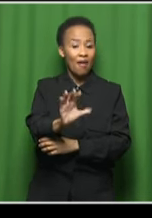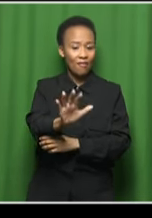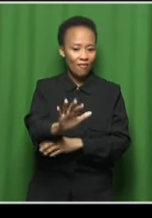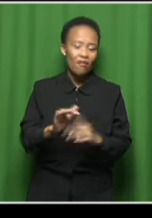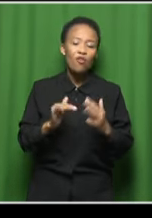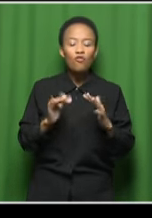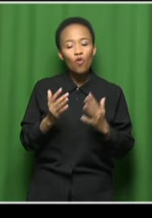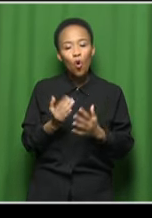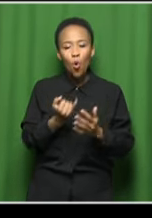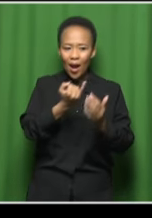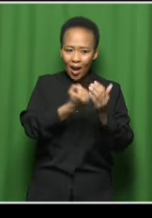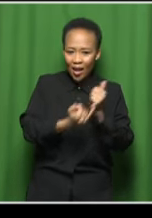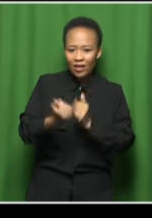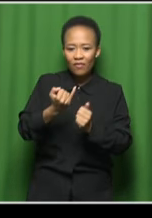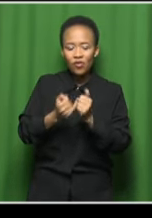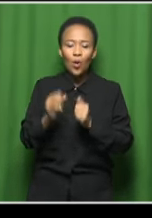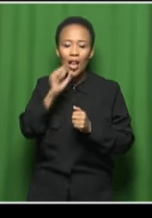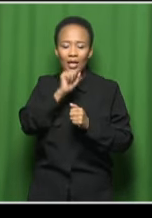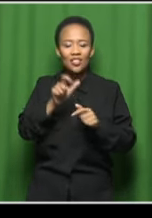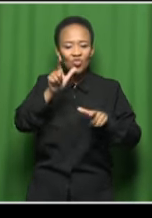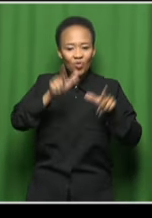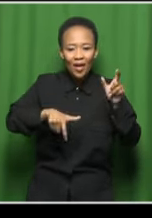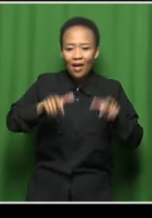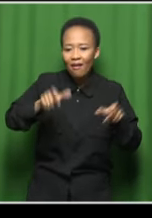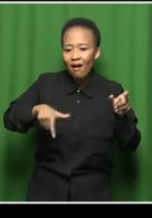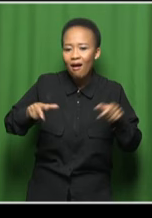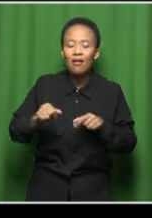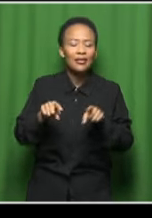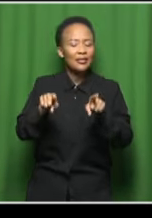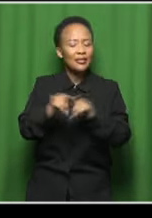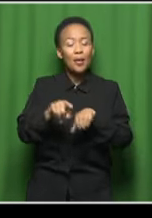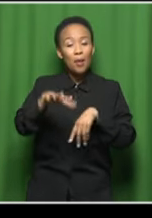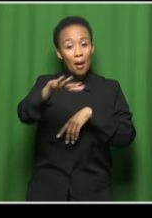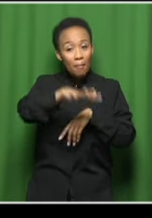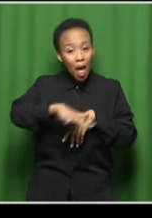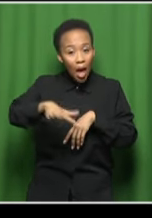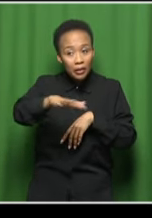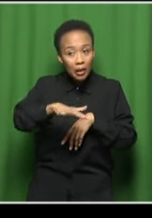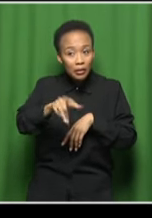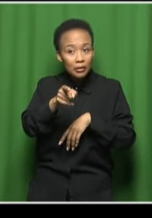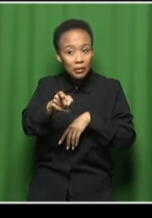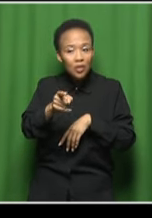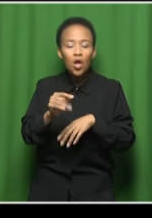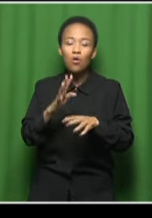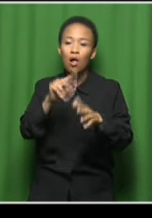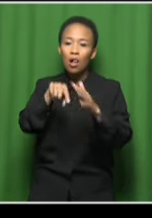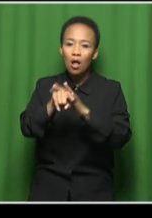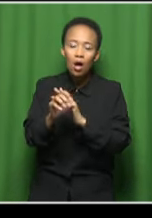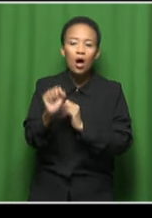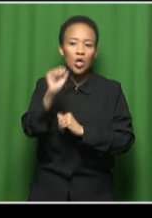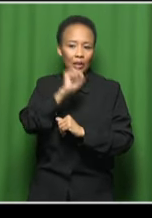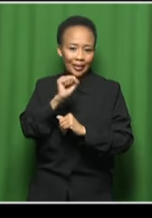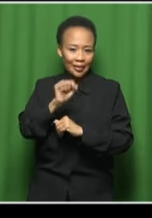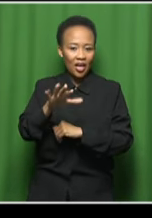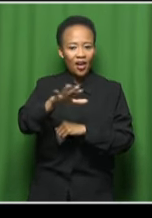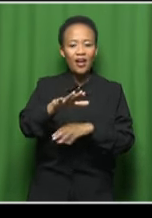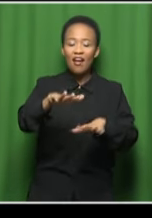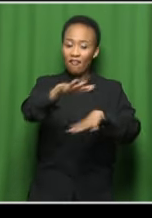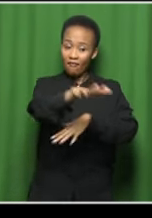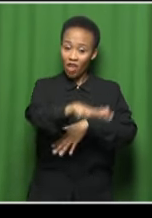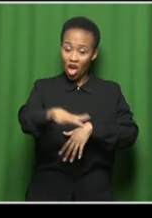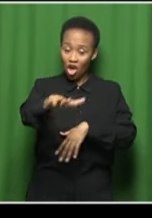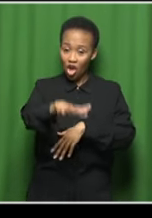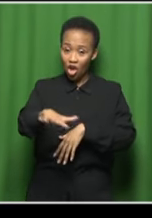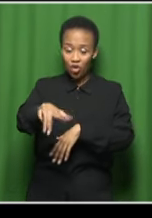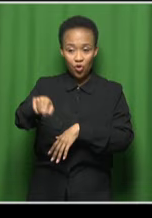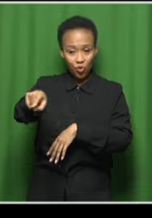musicians and on the state of the places where they play like venues. Those venues that survived are